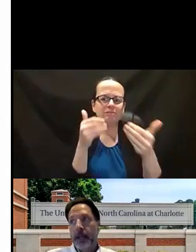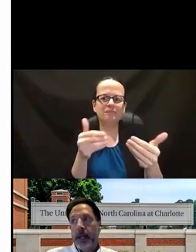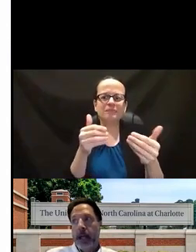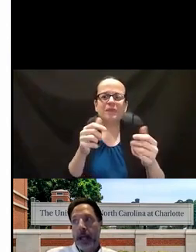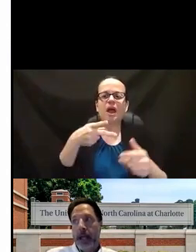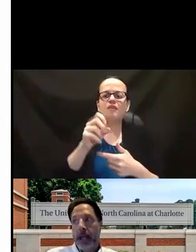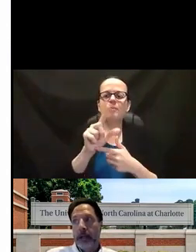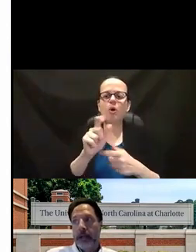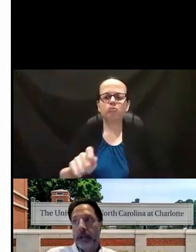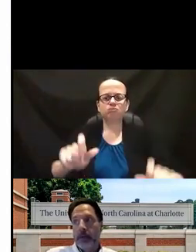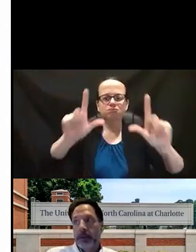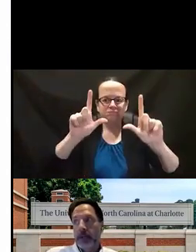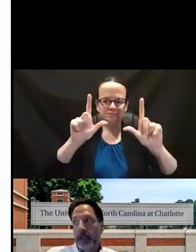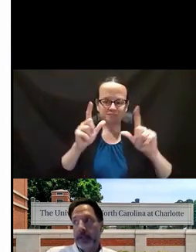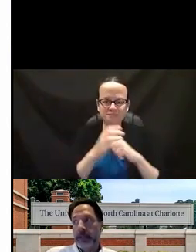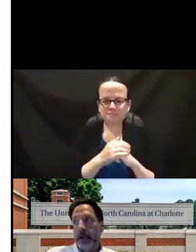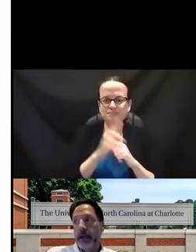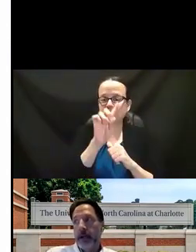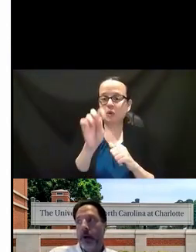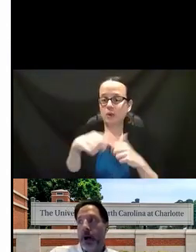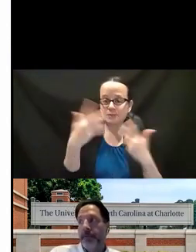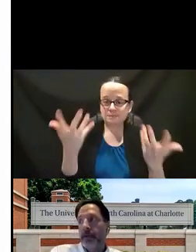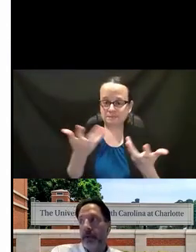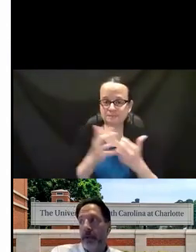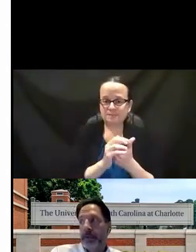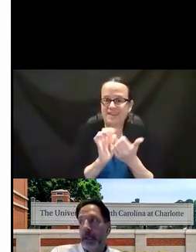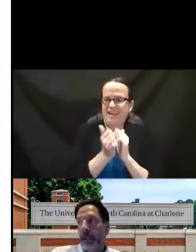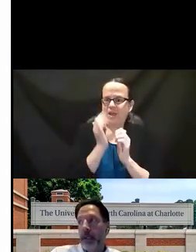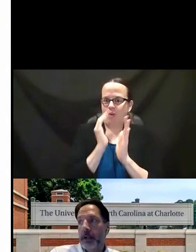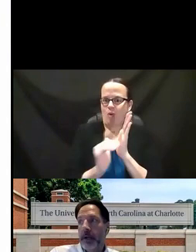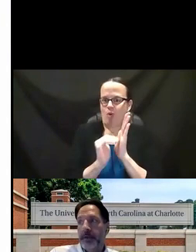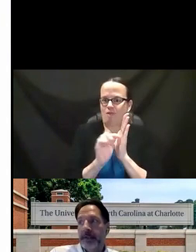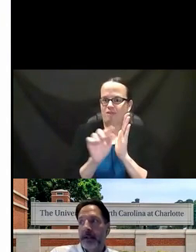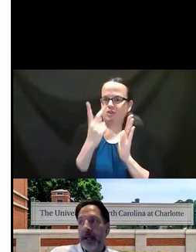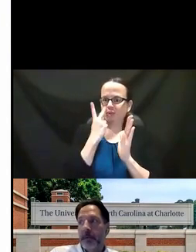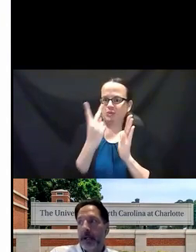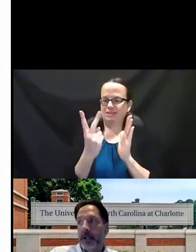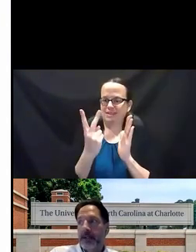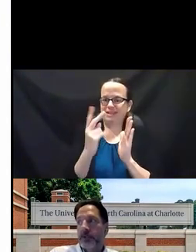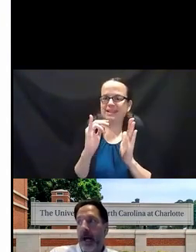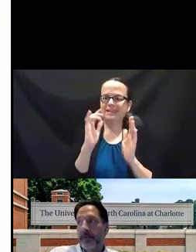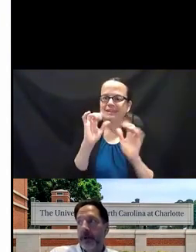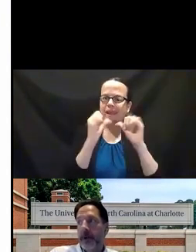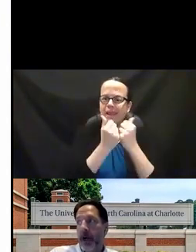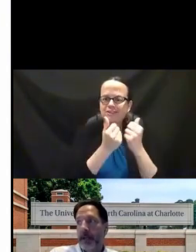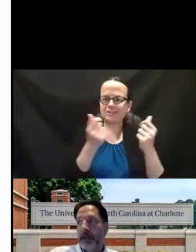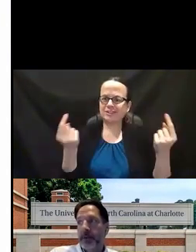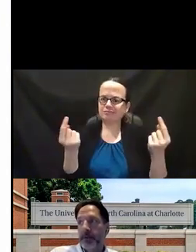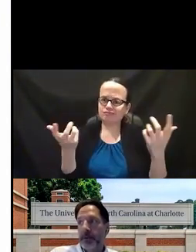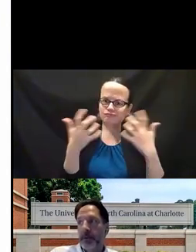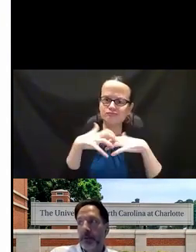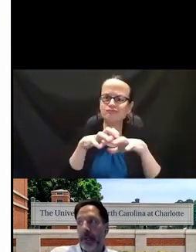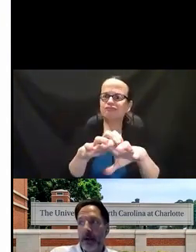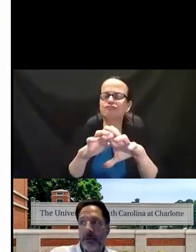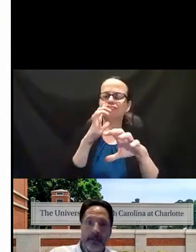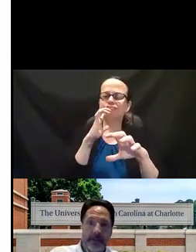poll. And the question is, how often do you see interagency collaboration as a driver of positive